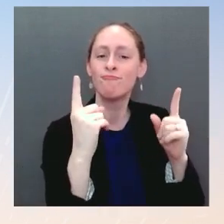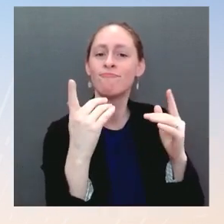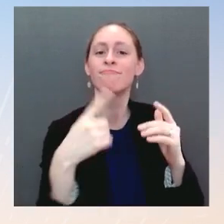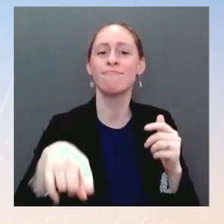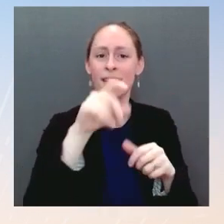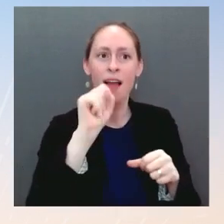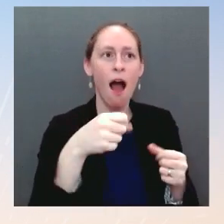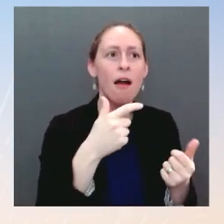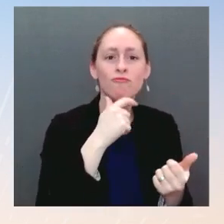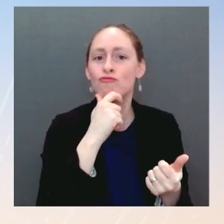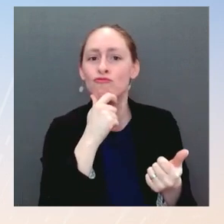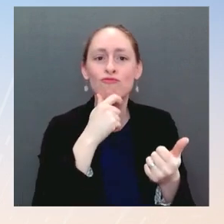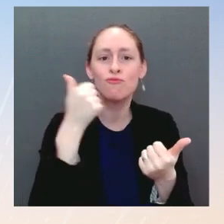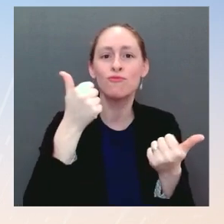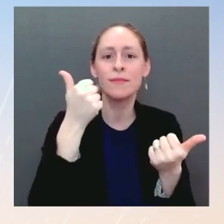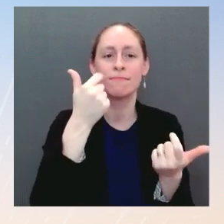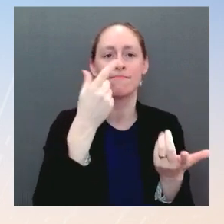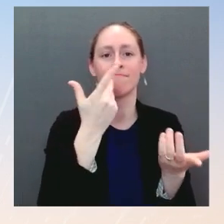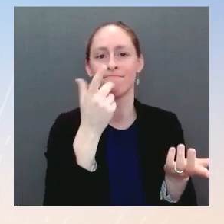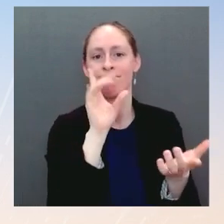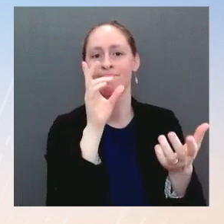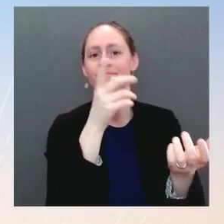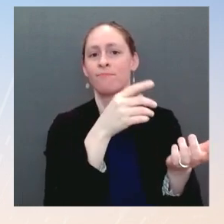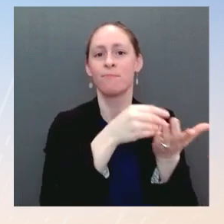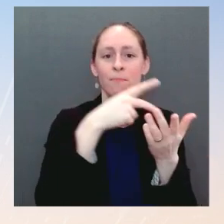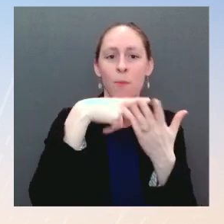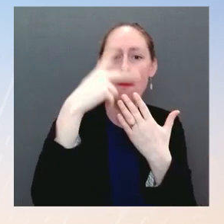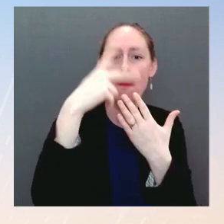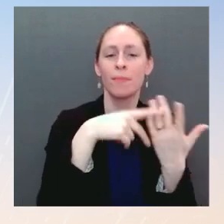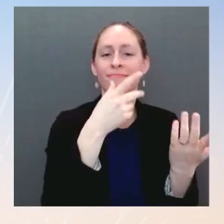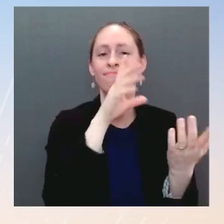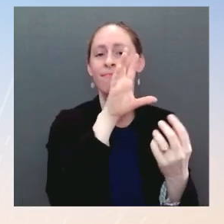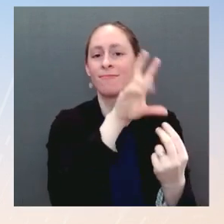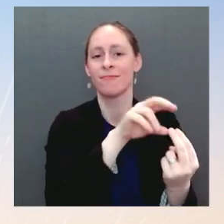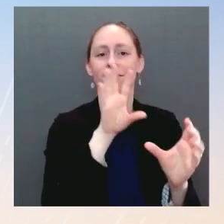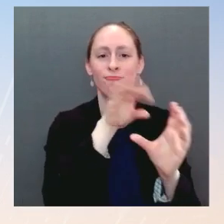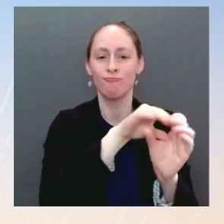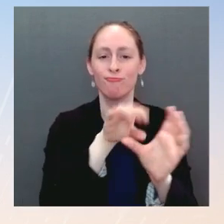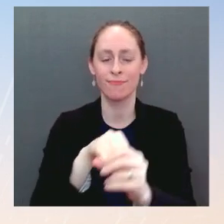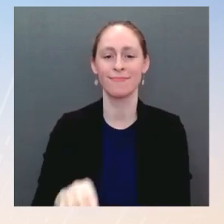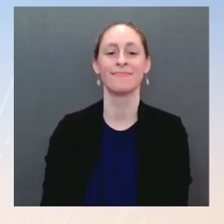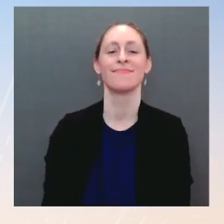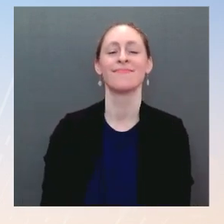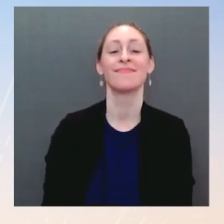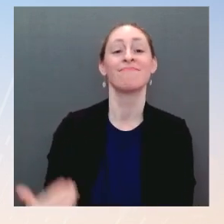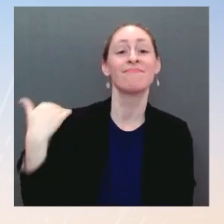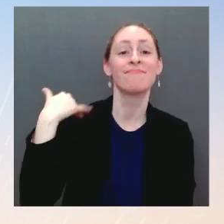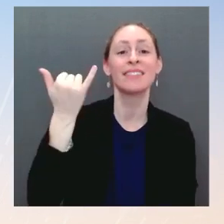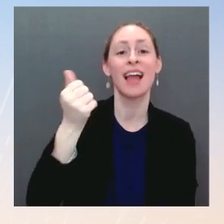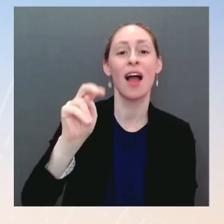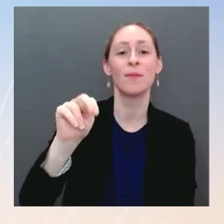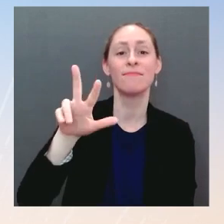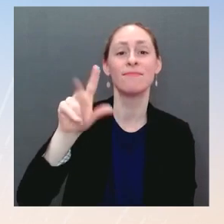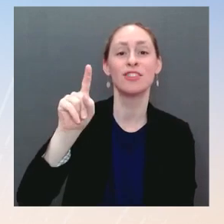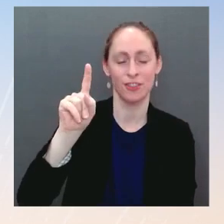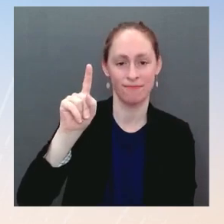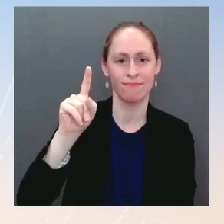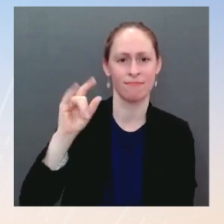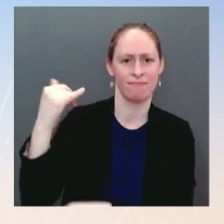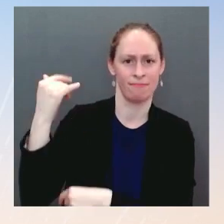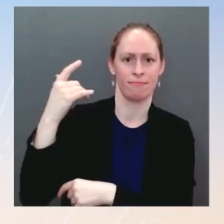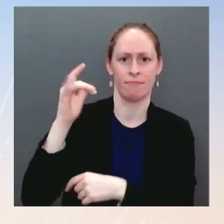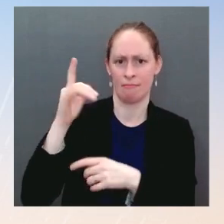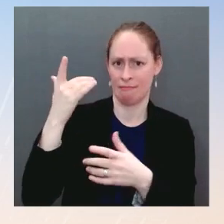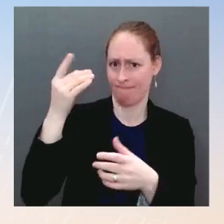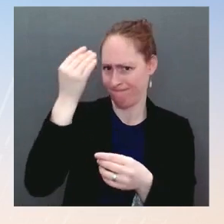And everyone has until January 31st to sign up for additional coverage. With that, Sterling, why don't you kick us off? Thank you,